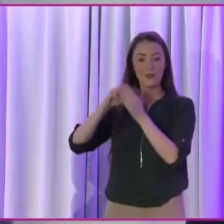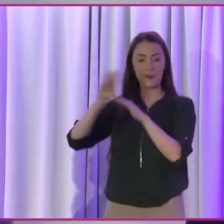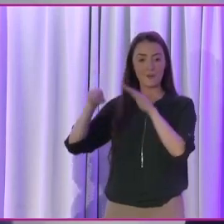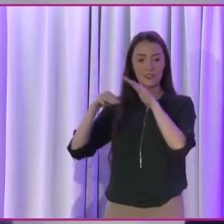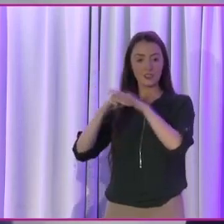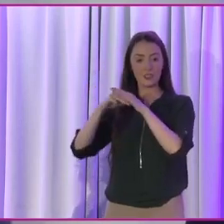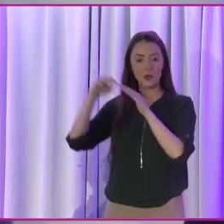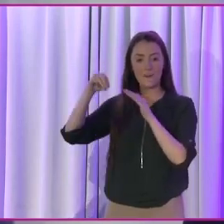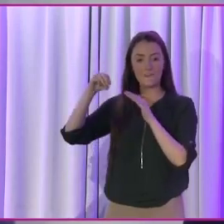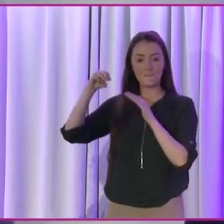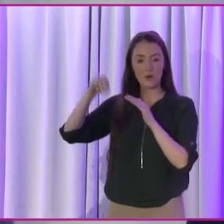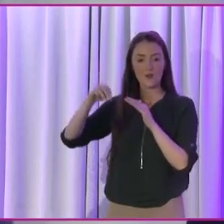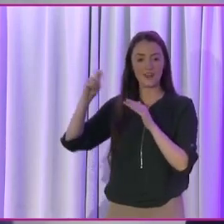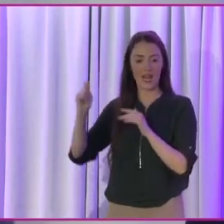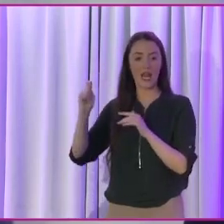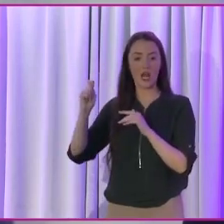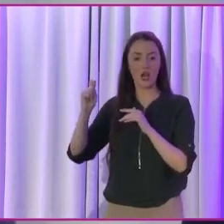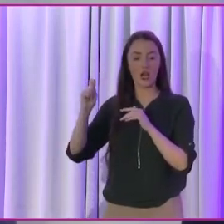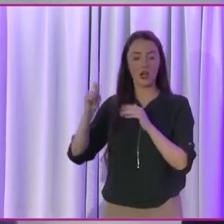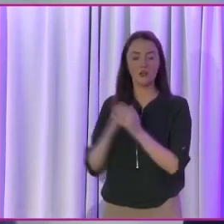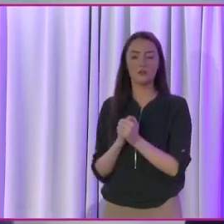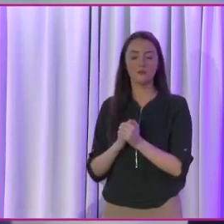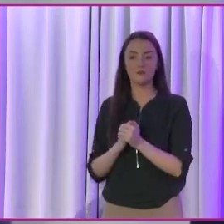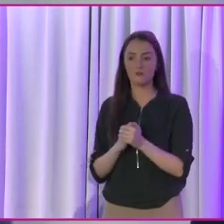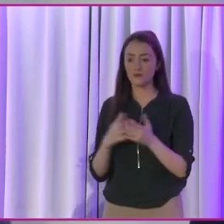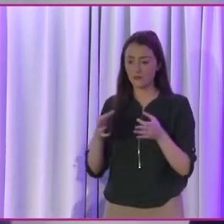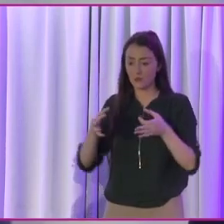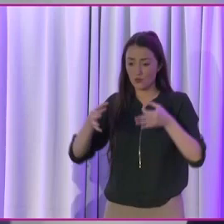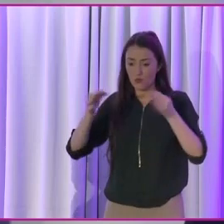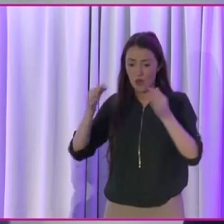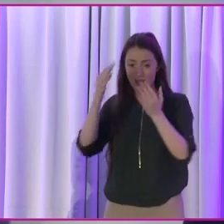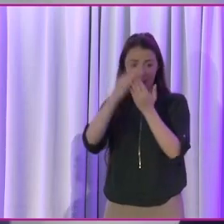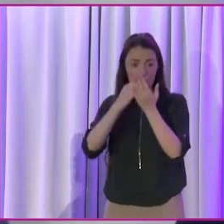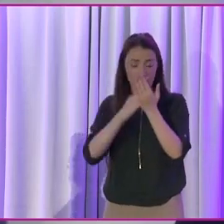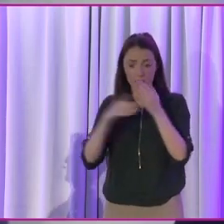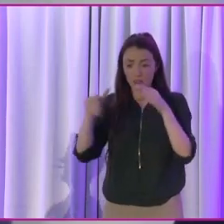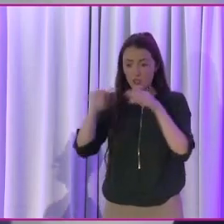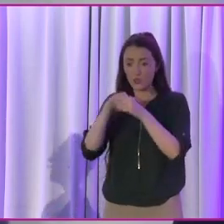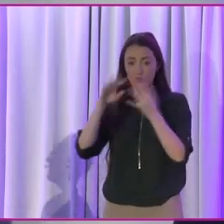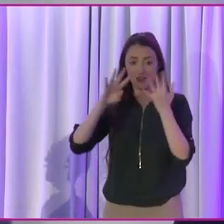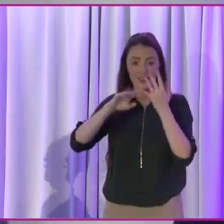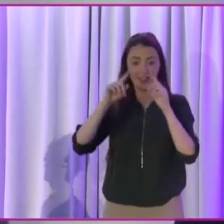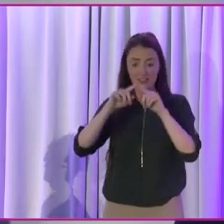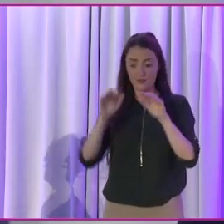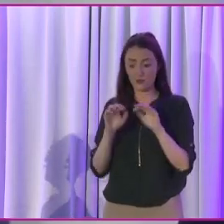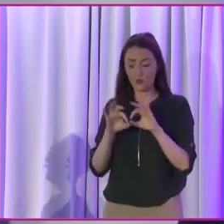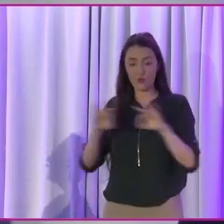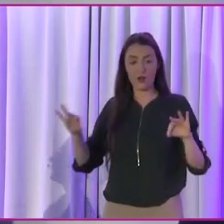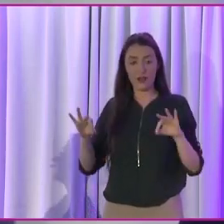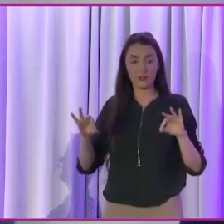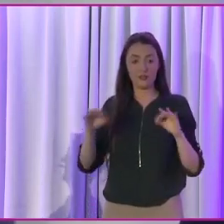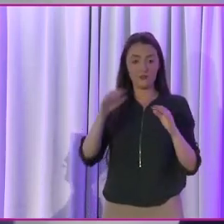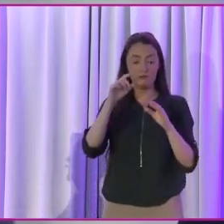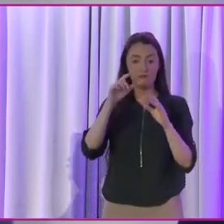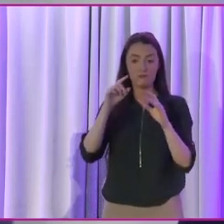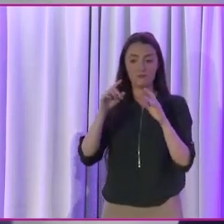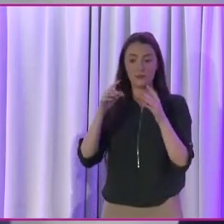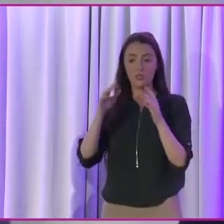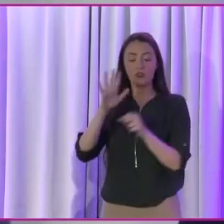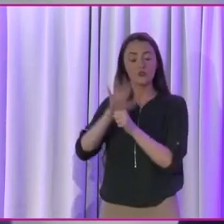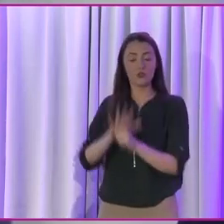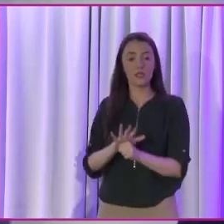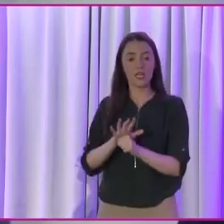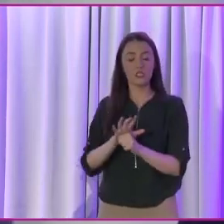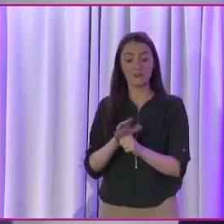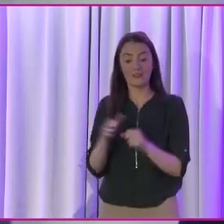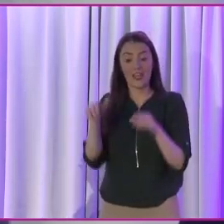Taylor, who brought in the equality legislation, groundbreaking legislation that included nine grounds of discrimination, including disability. And